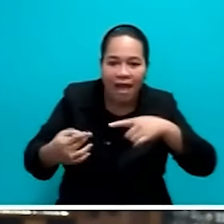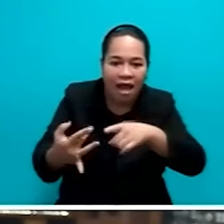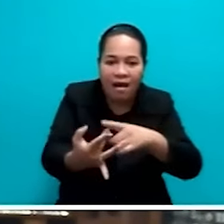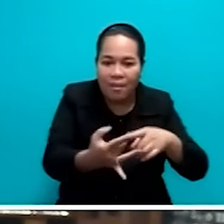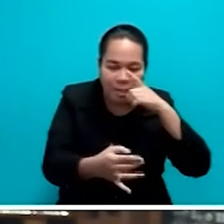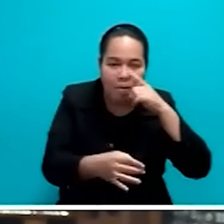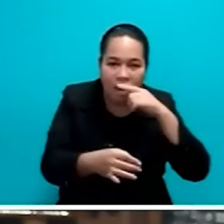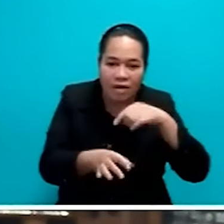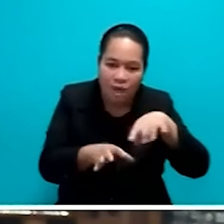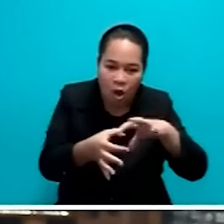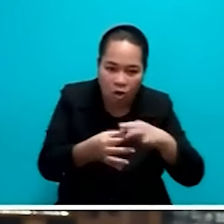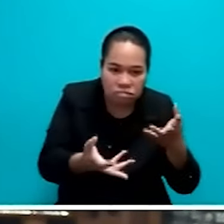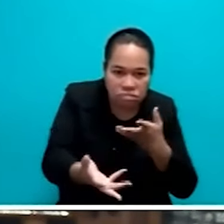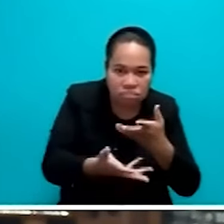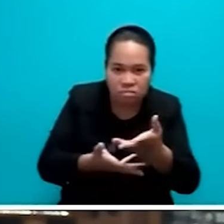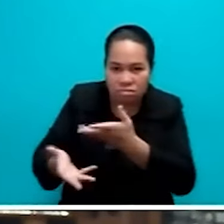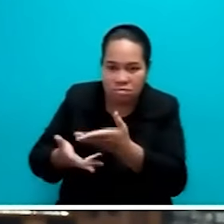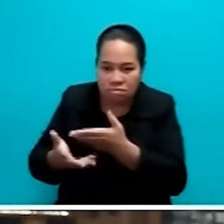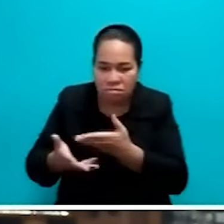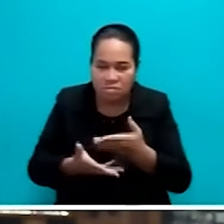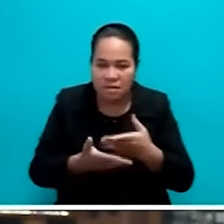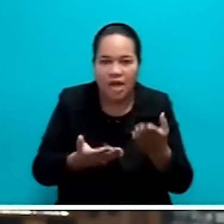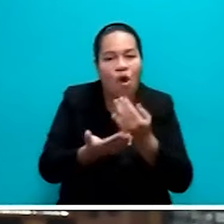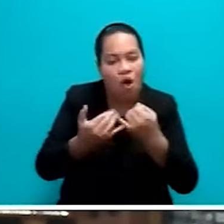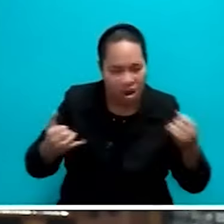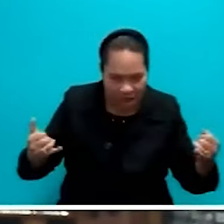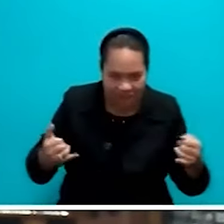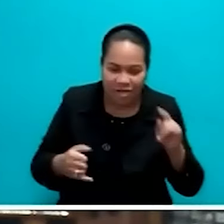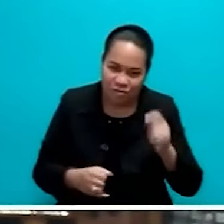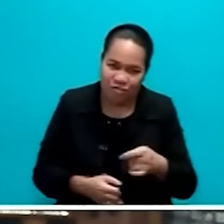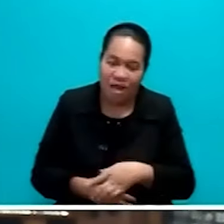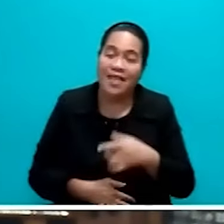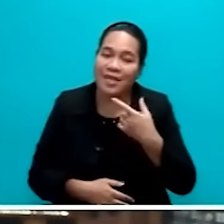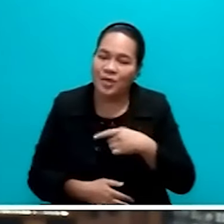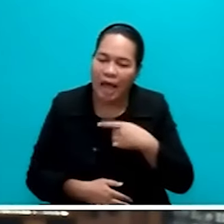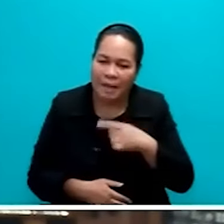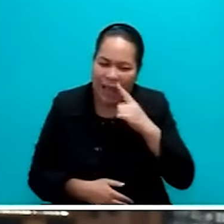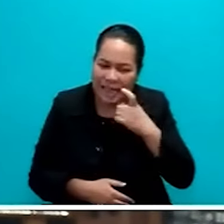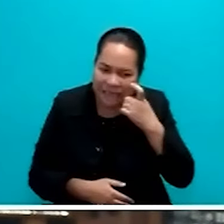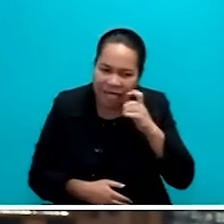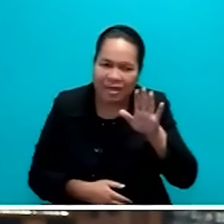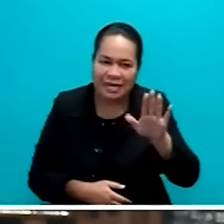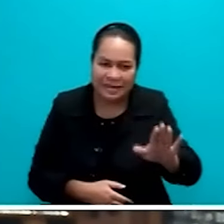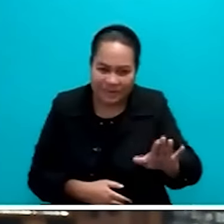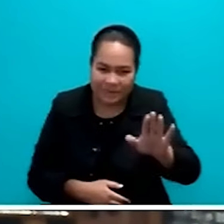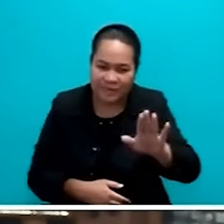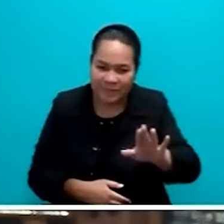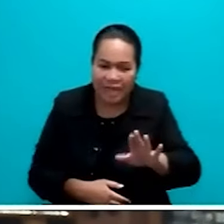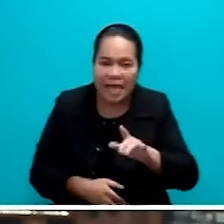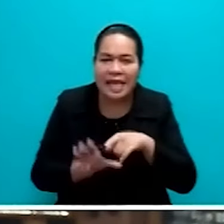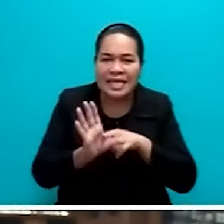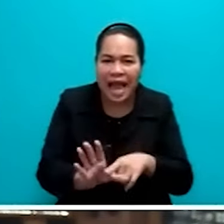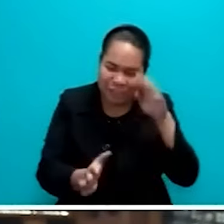in their interactions in person and online. That's why I caution the students not to